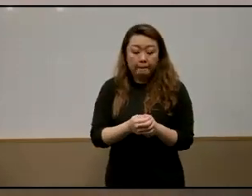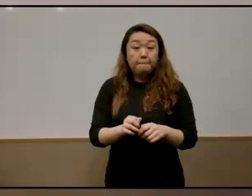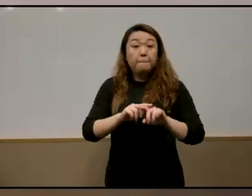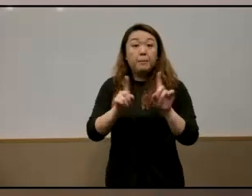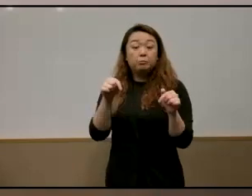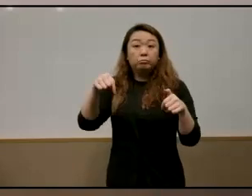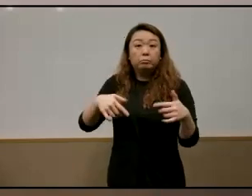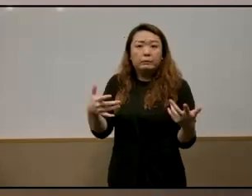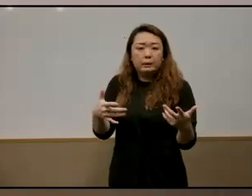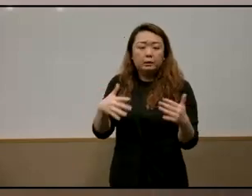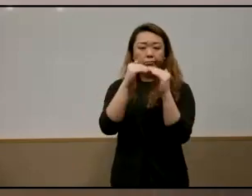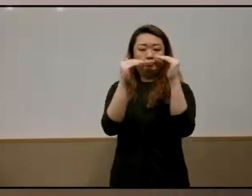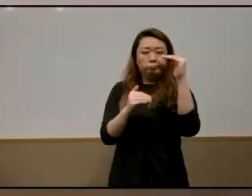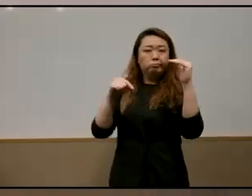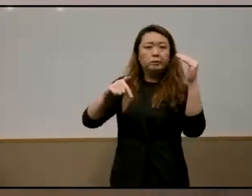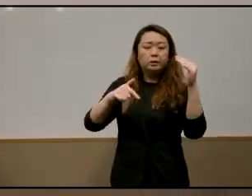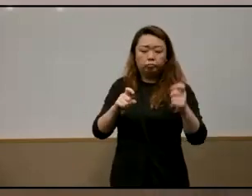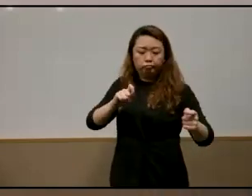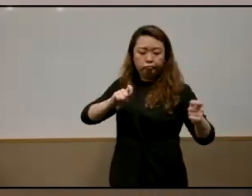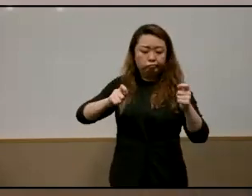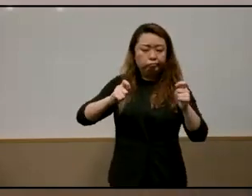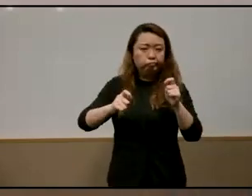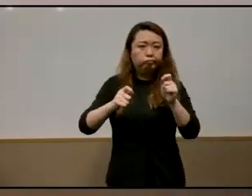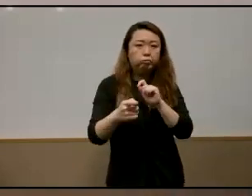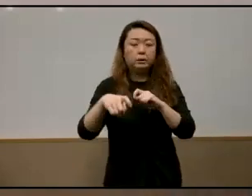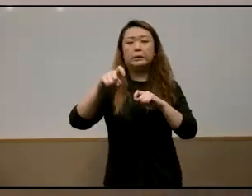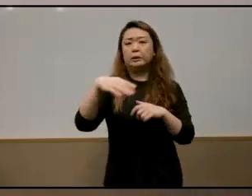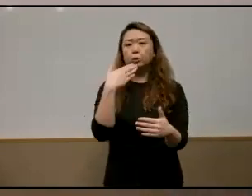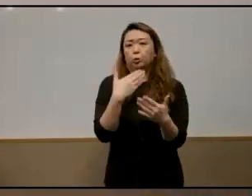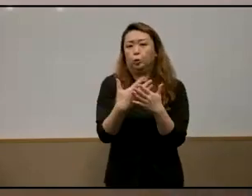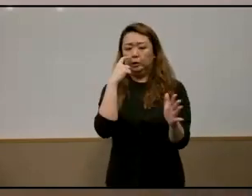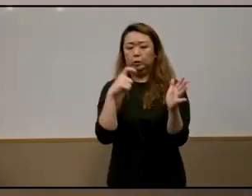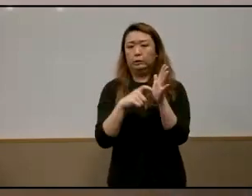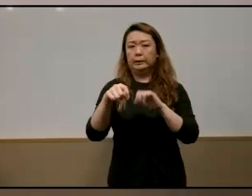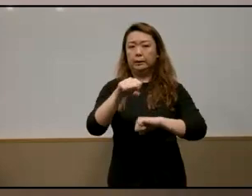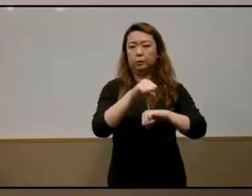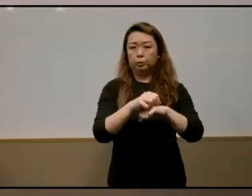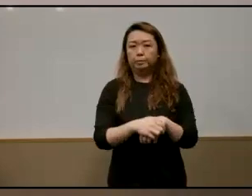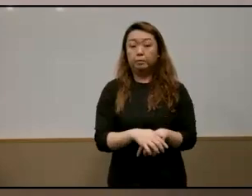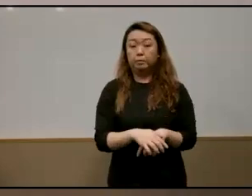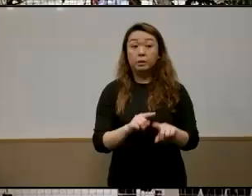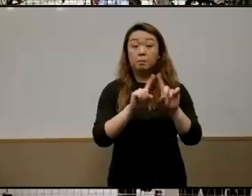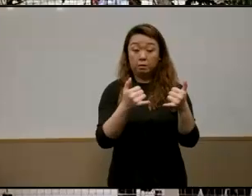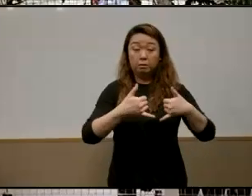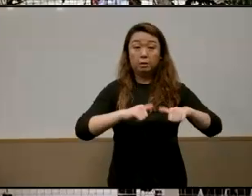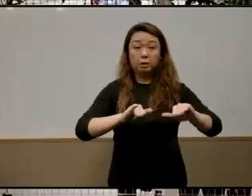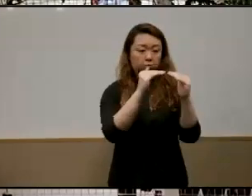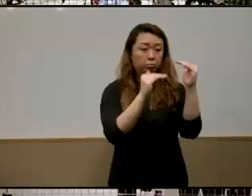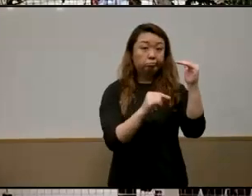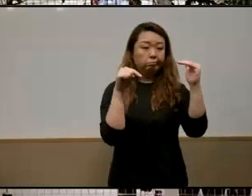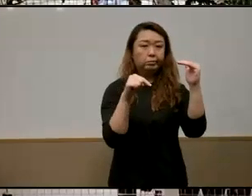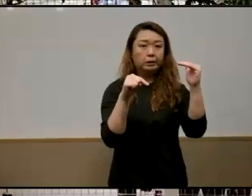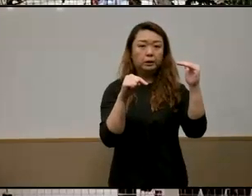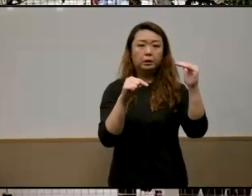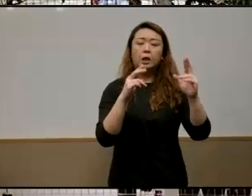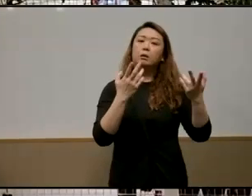and inequality is rapidly changing and i think in really good ways in singapore but seeing inequality remains a near universal challenge